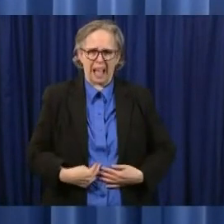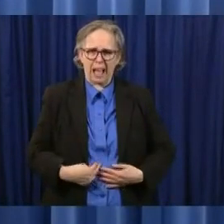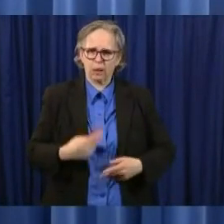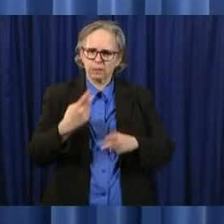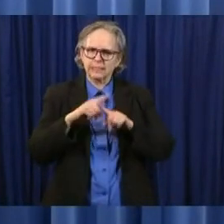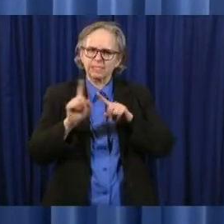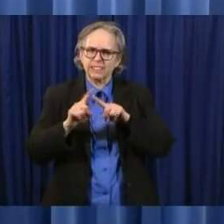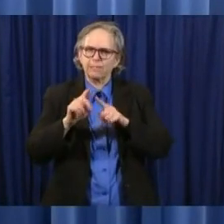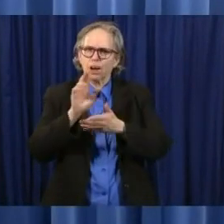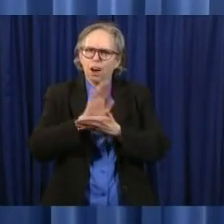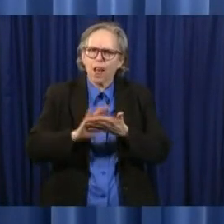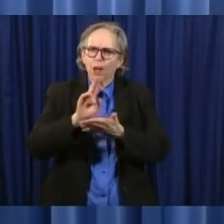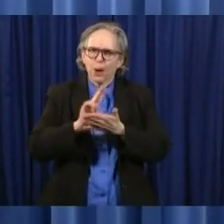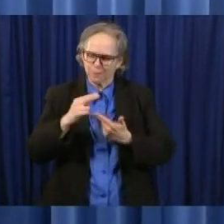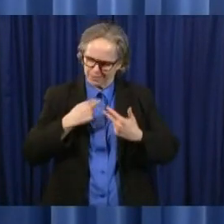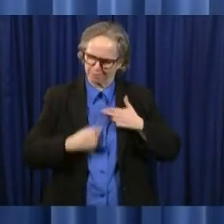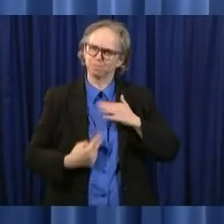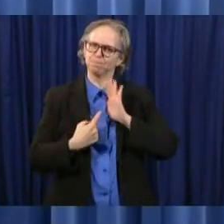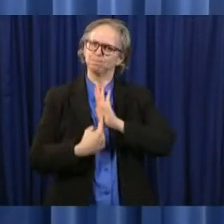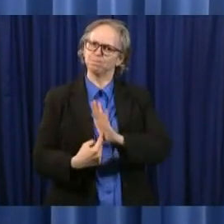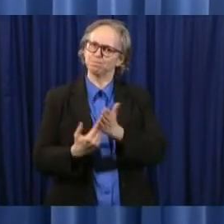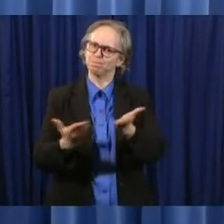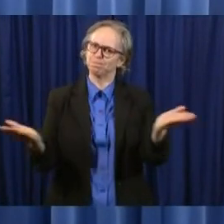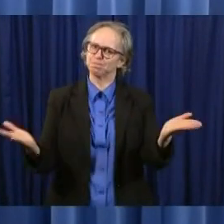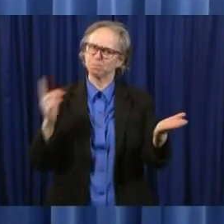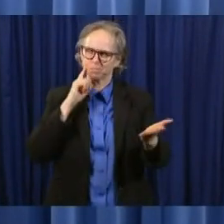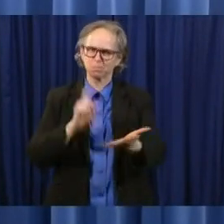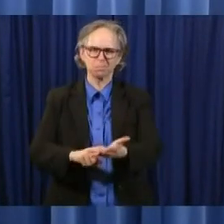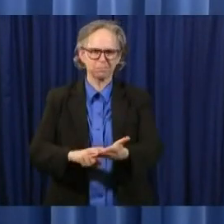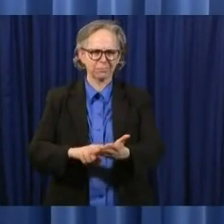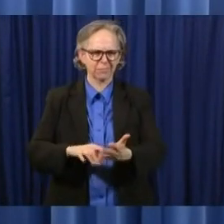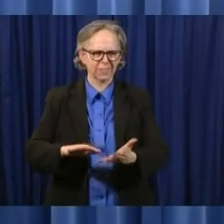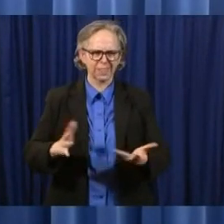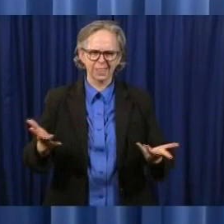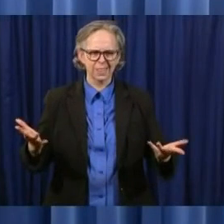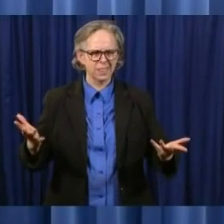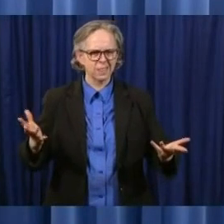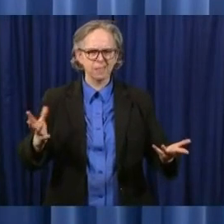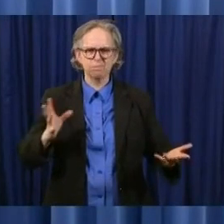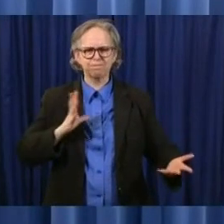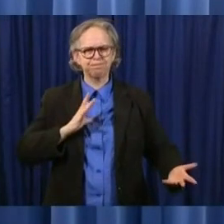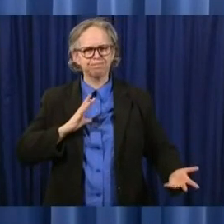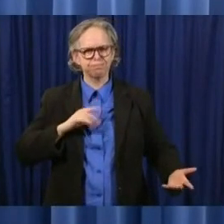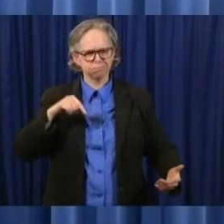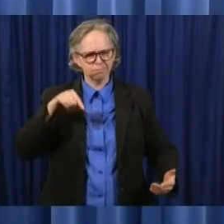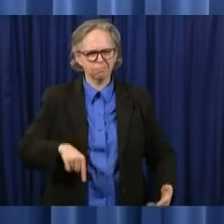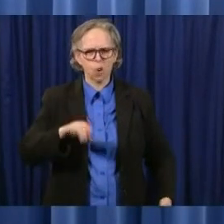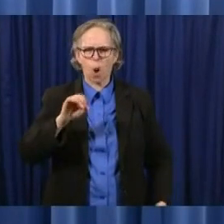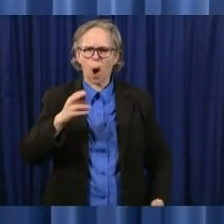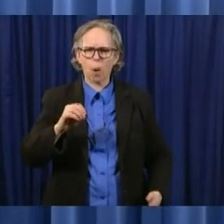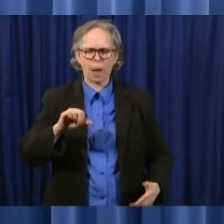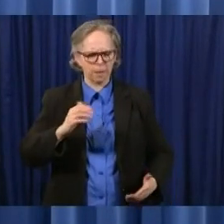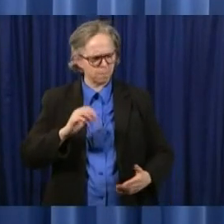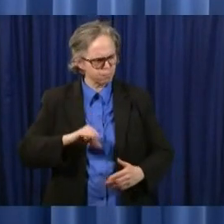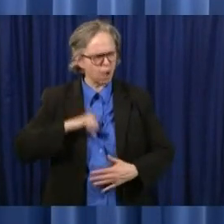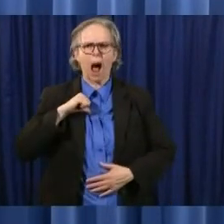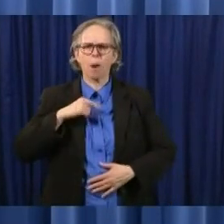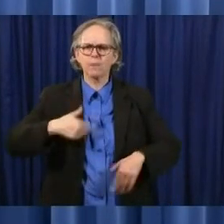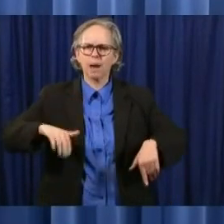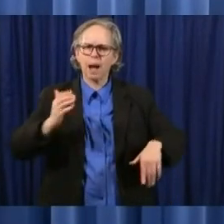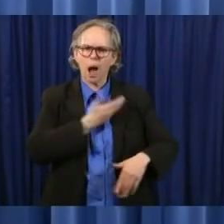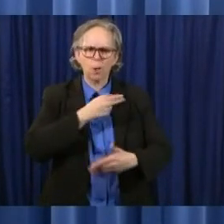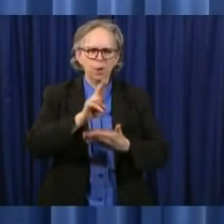most every day uh one of the great assets that we have in ohio uh is our universities and our colleges both private and